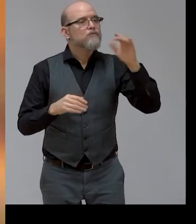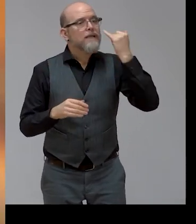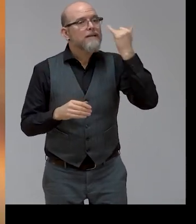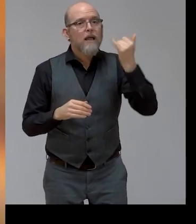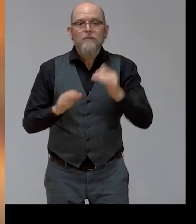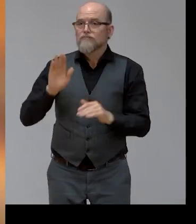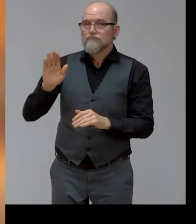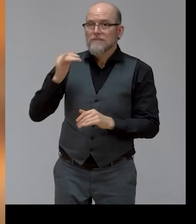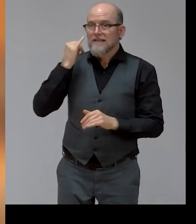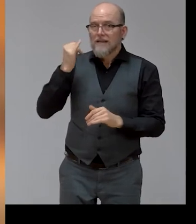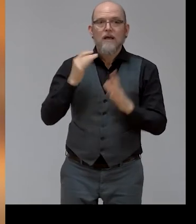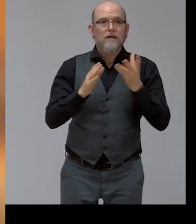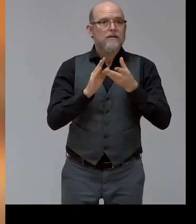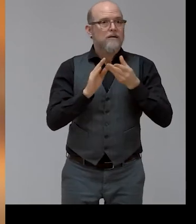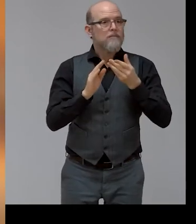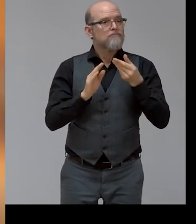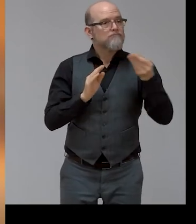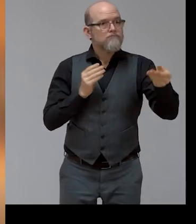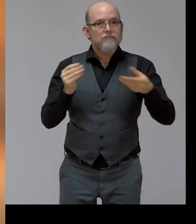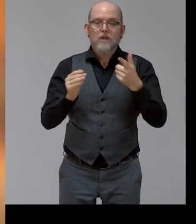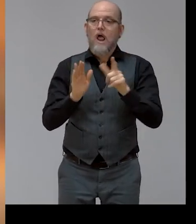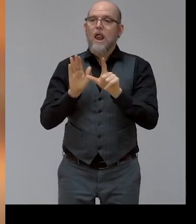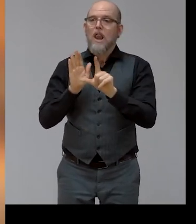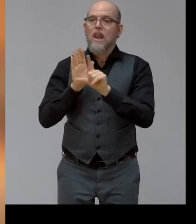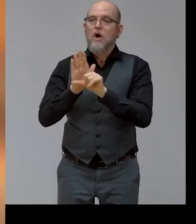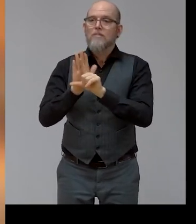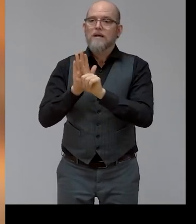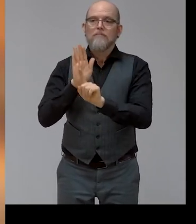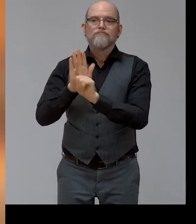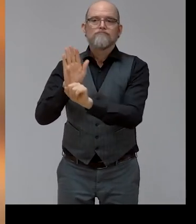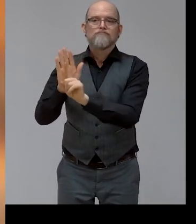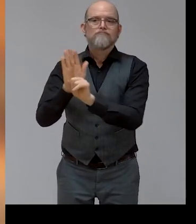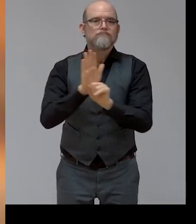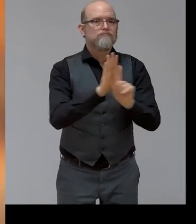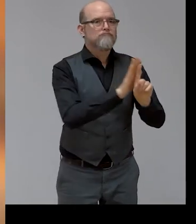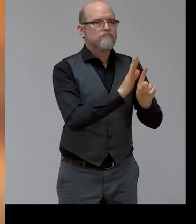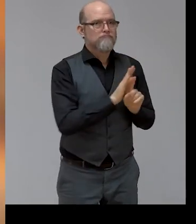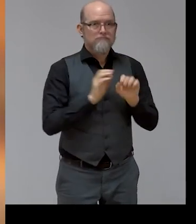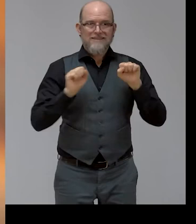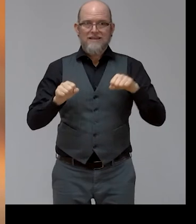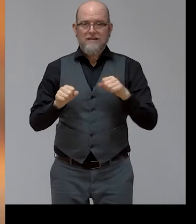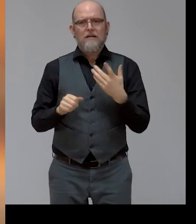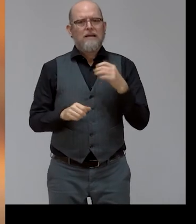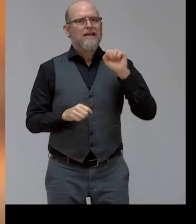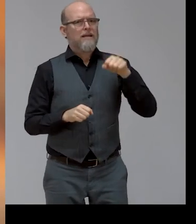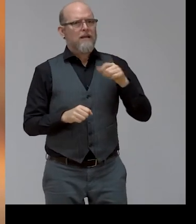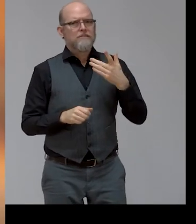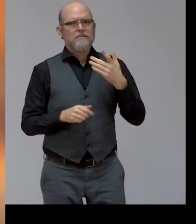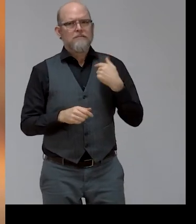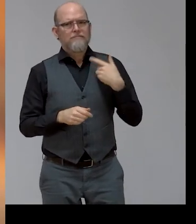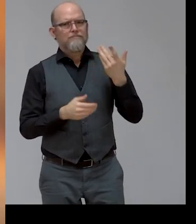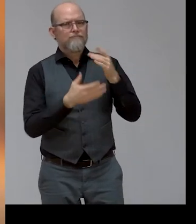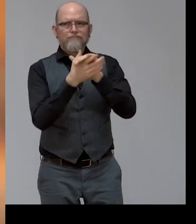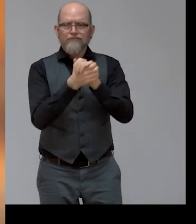and lobby work. Indeed, dear colleagues and friends, since a year almost, our human